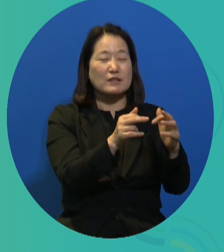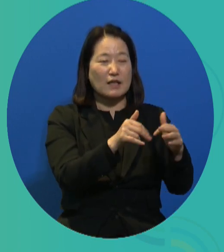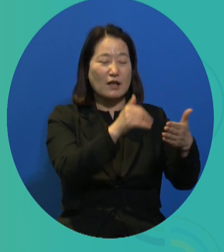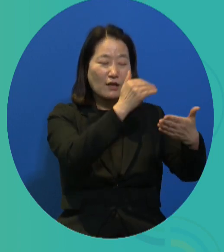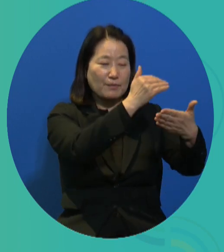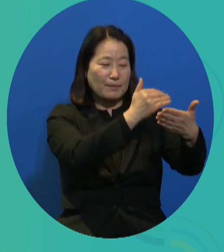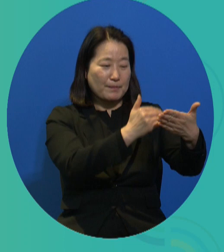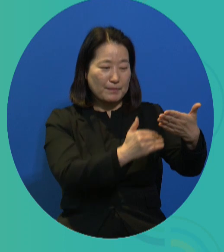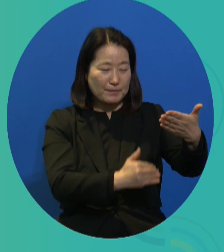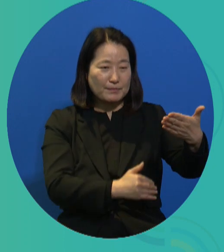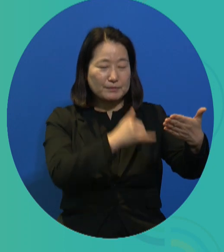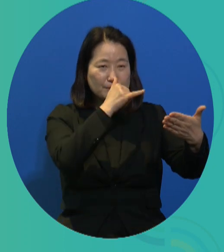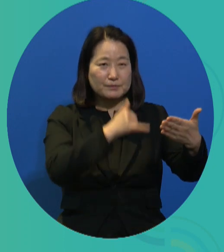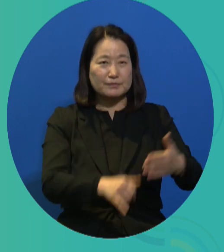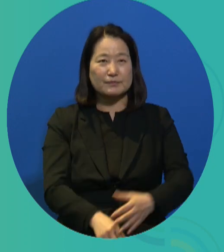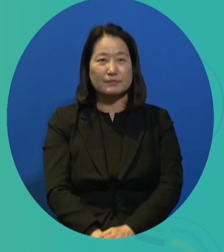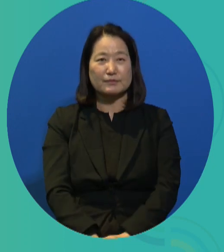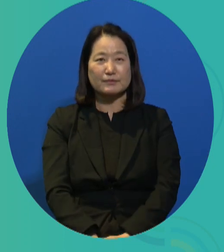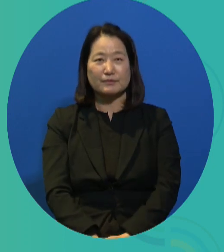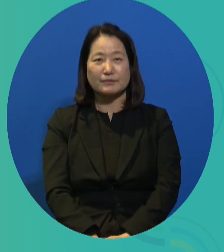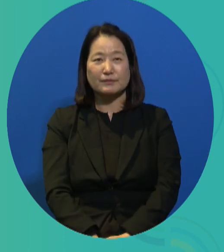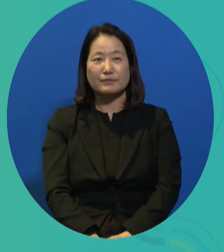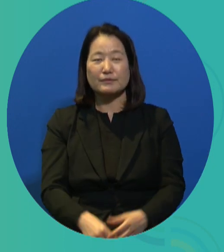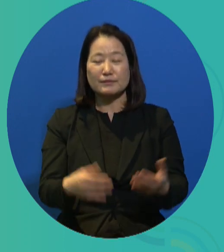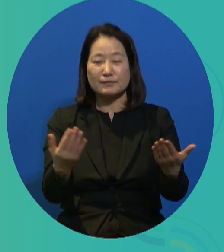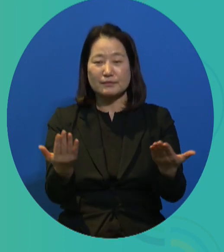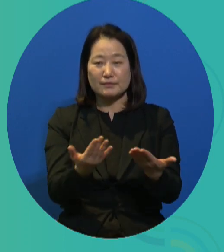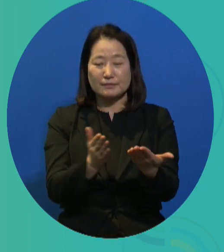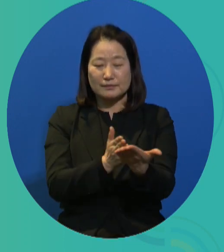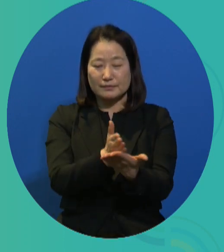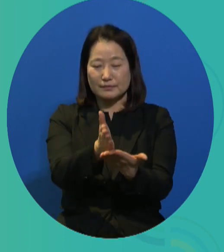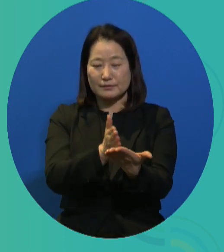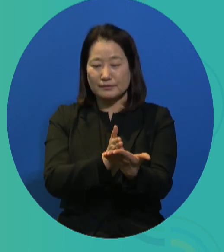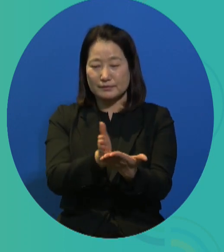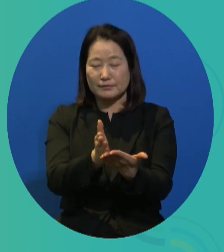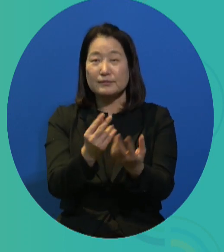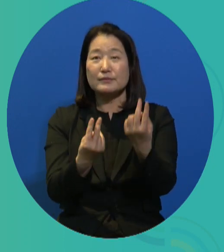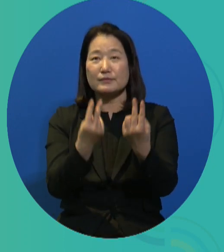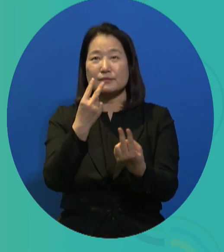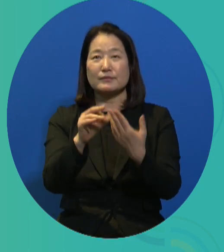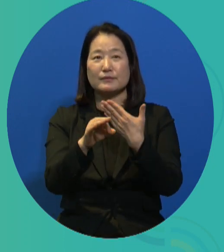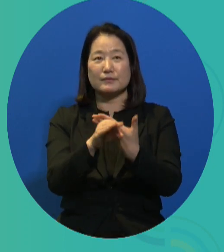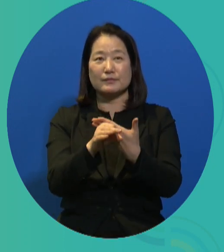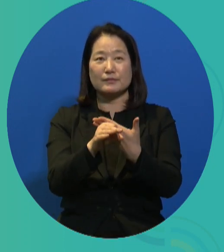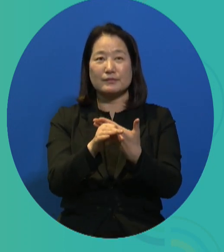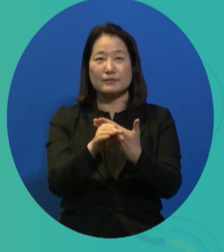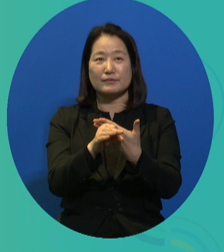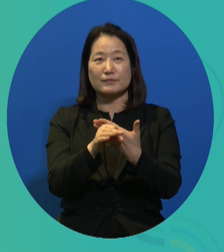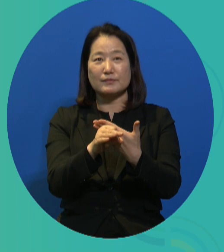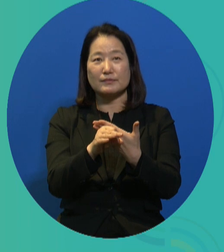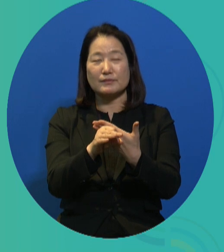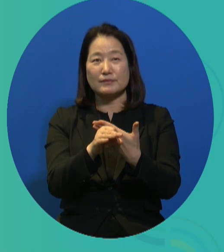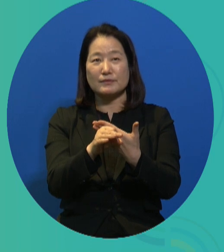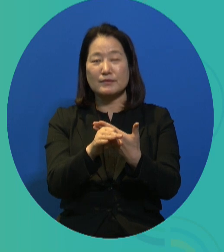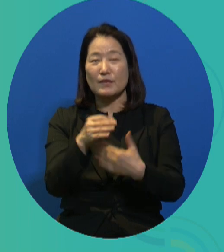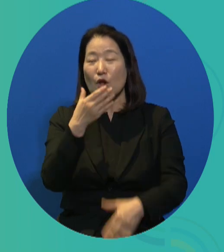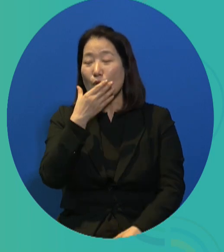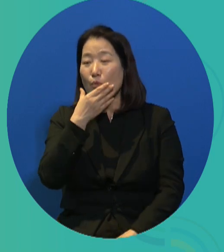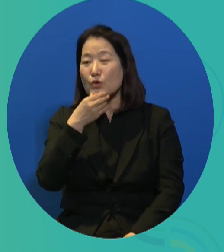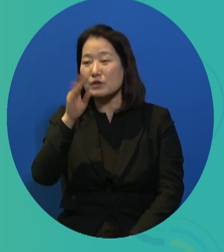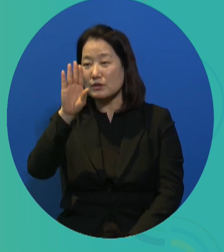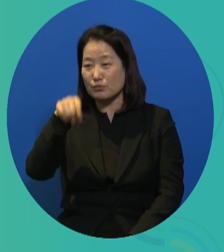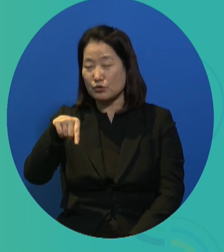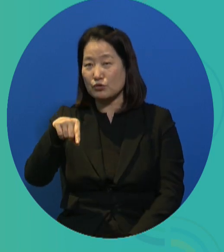severe disabilities, and then female persons with disabilities, and so on. So, we compare the jobs,